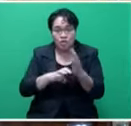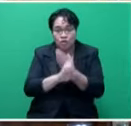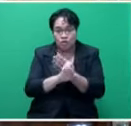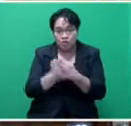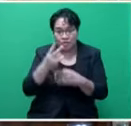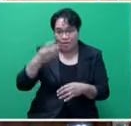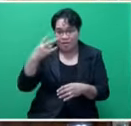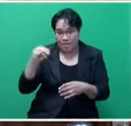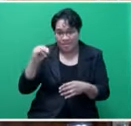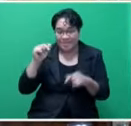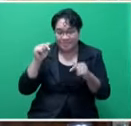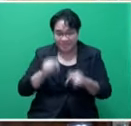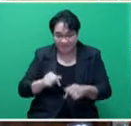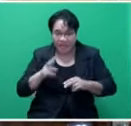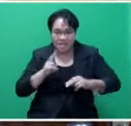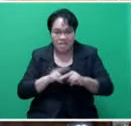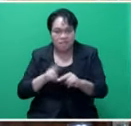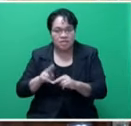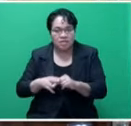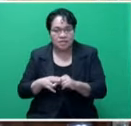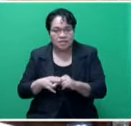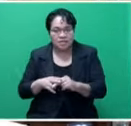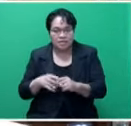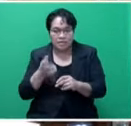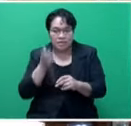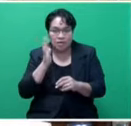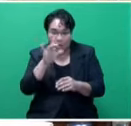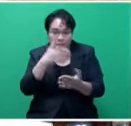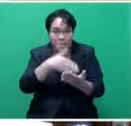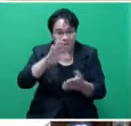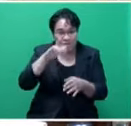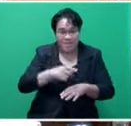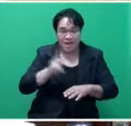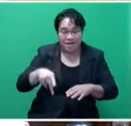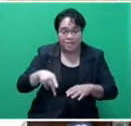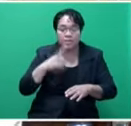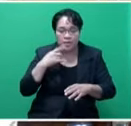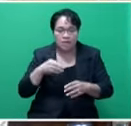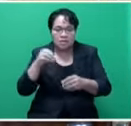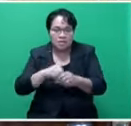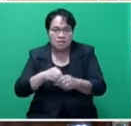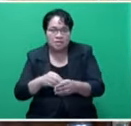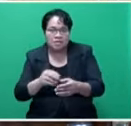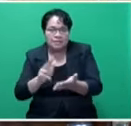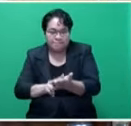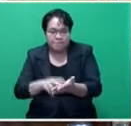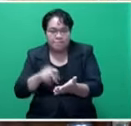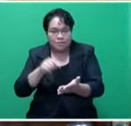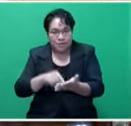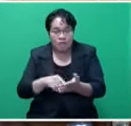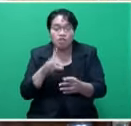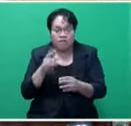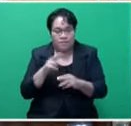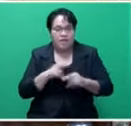Speaker, sir, in this Parliament, Fiji exceeded... Sorry, following the approval by Parliament, Fiji exceeded to the Kigali Amendment, and such, Fiji is